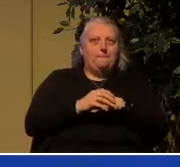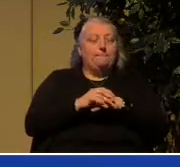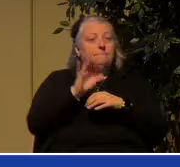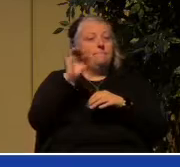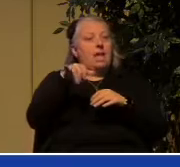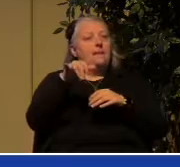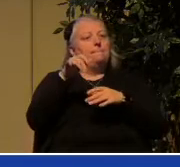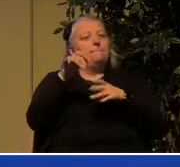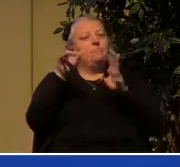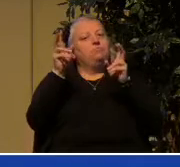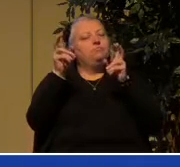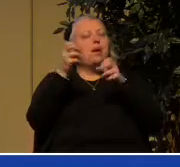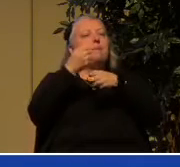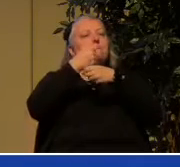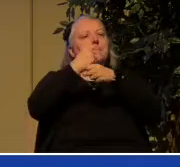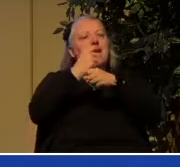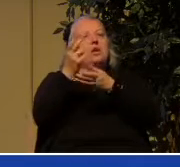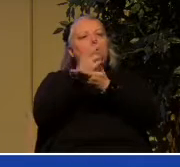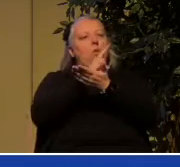be made holy